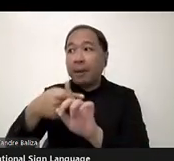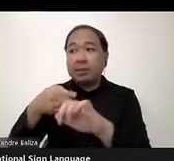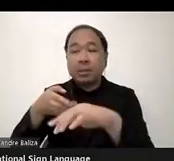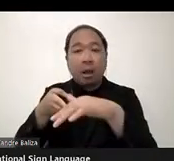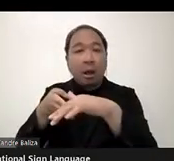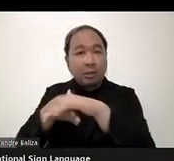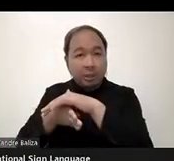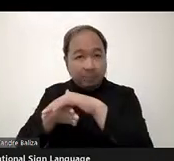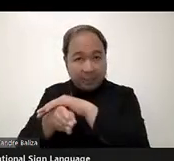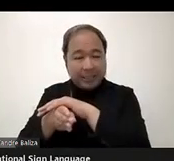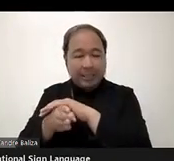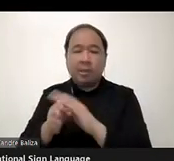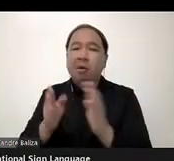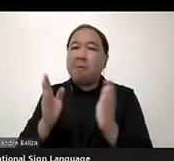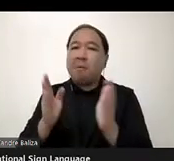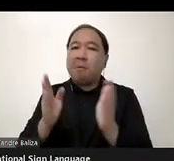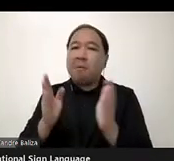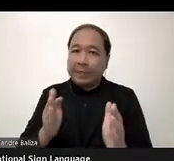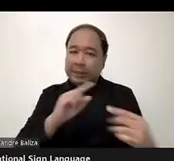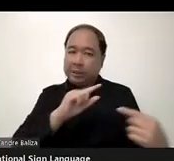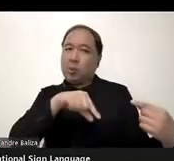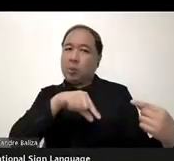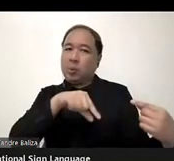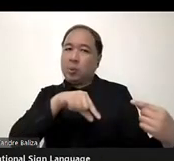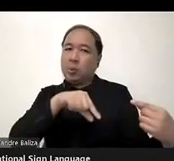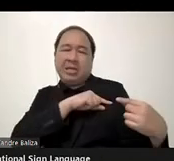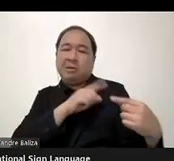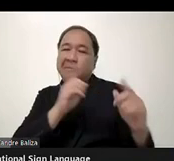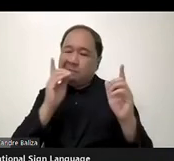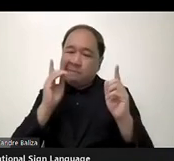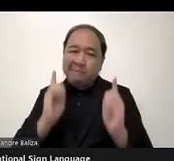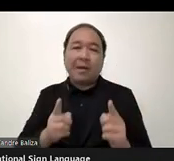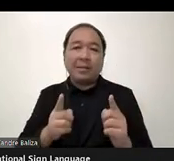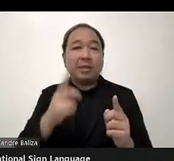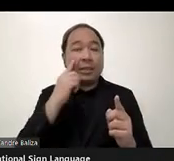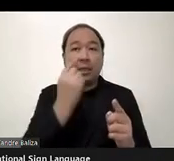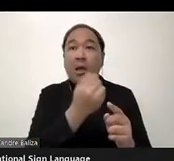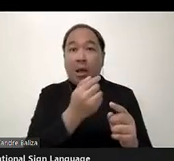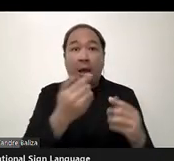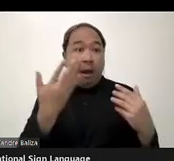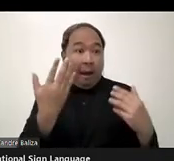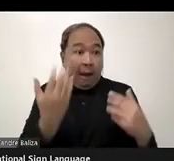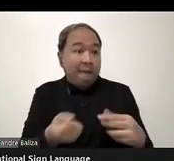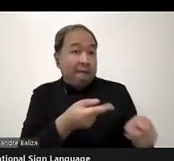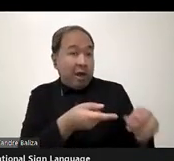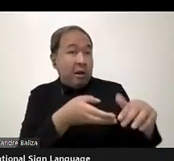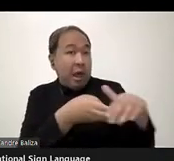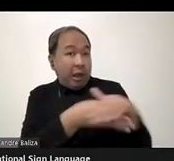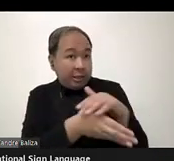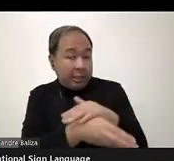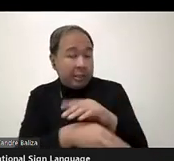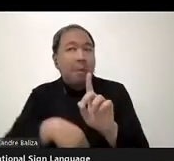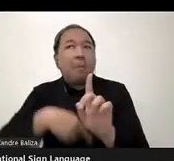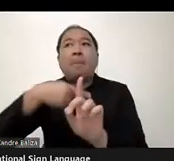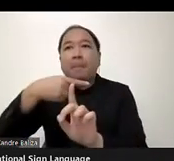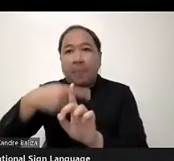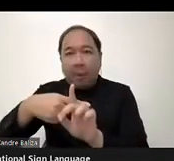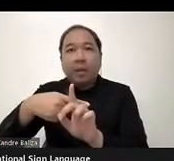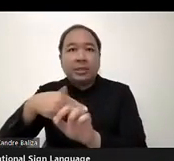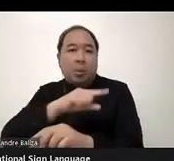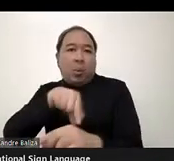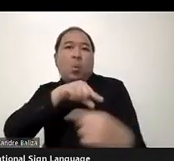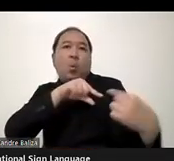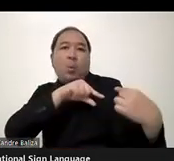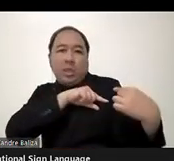quality also being followed. So it's quantity and quality, not just quantity itself alone. And